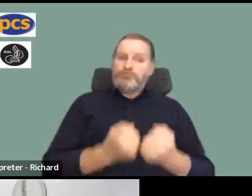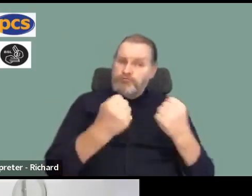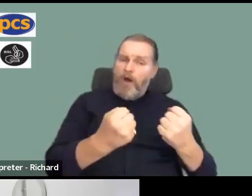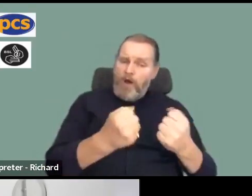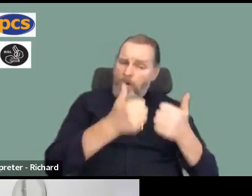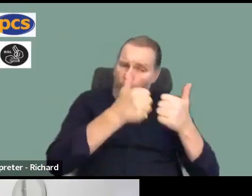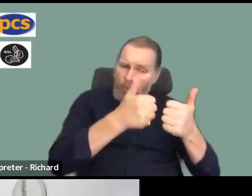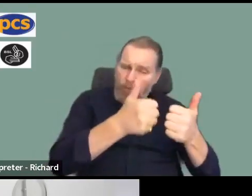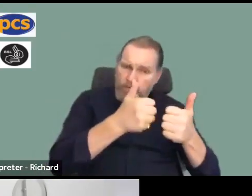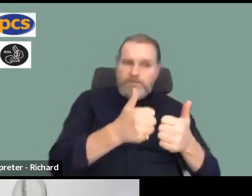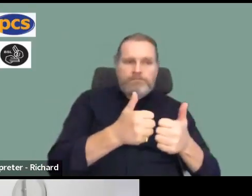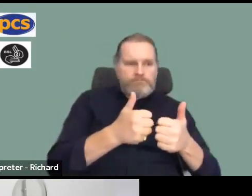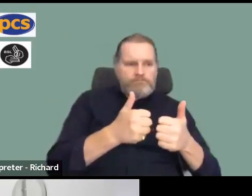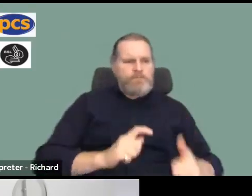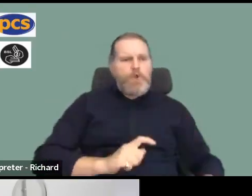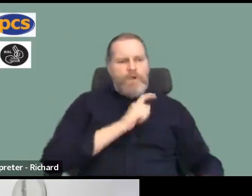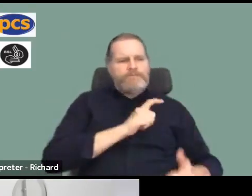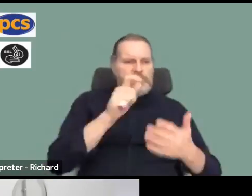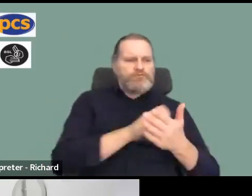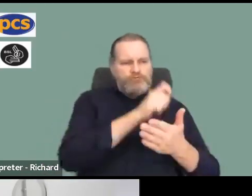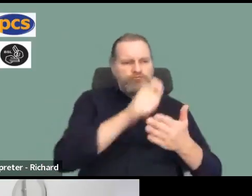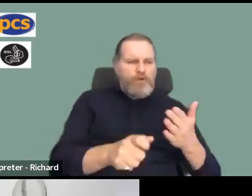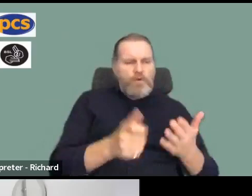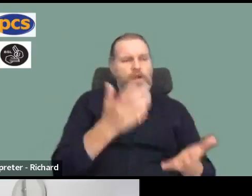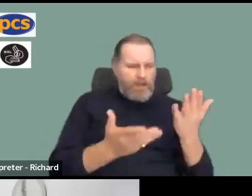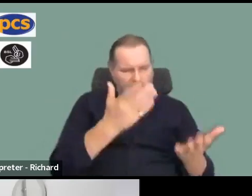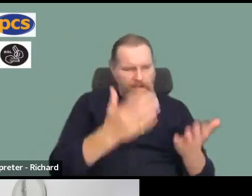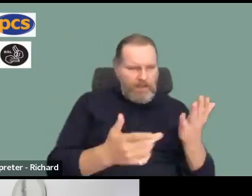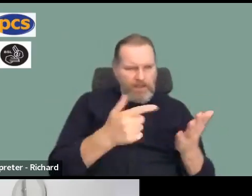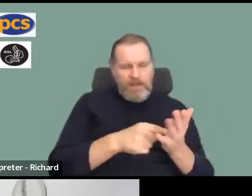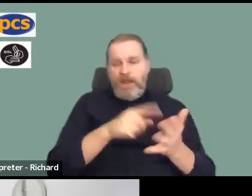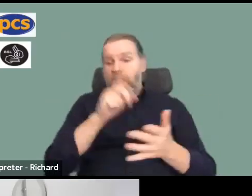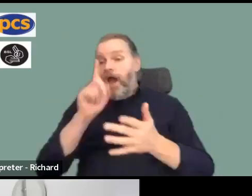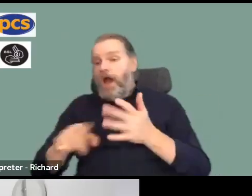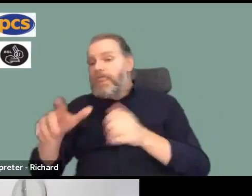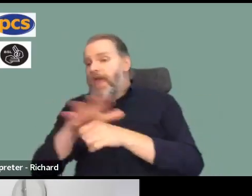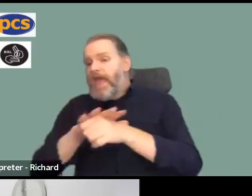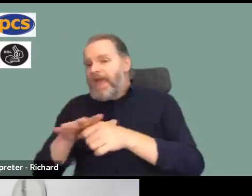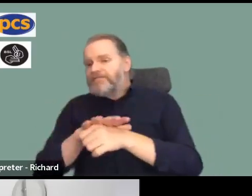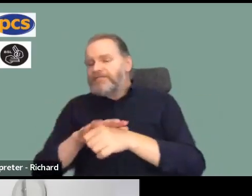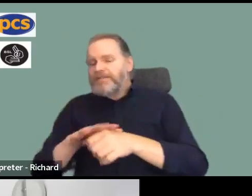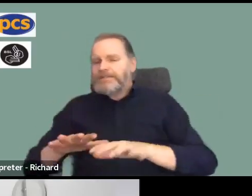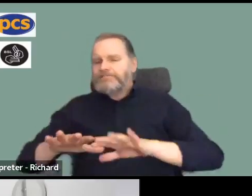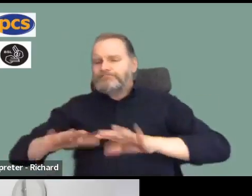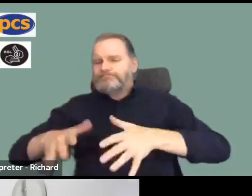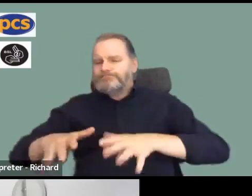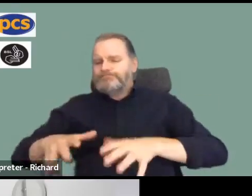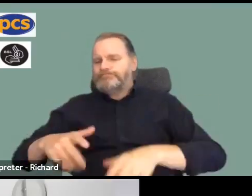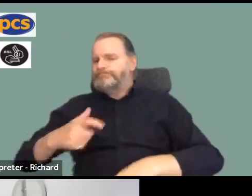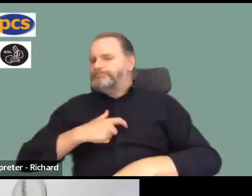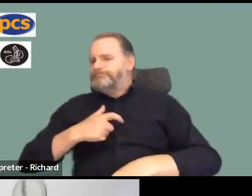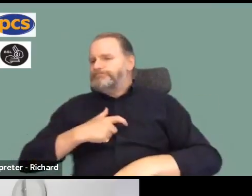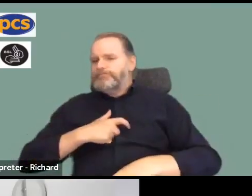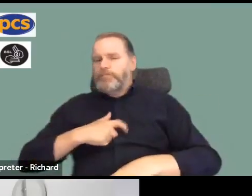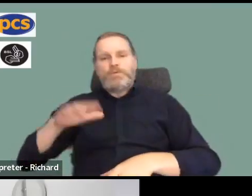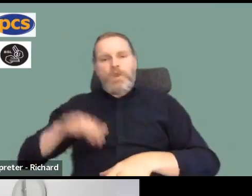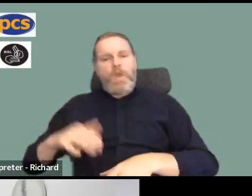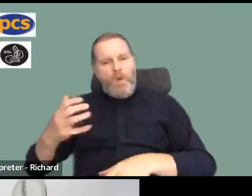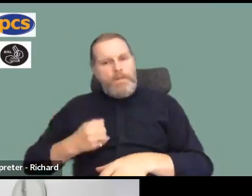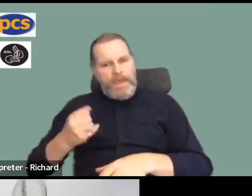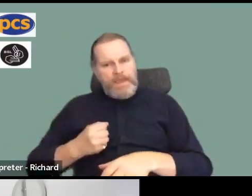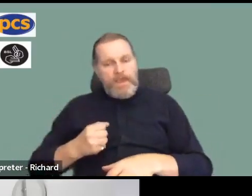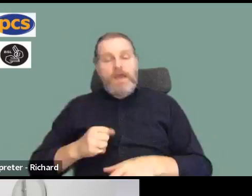And I can assure you that we will be weighing that up very carefully about making sure the action we take is effective to ensure we can win